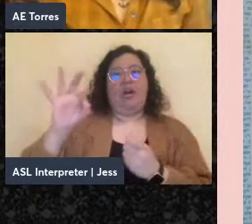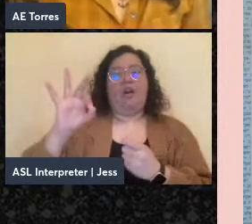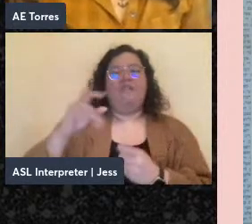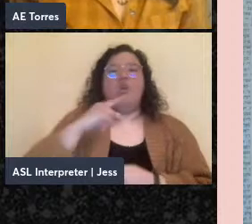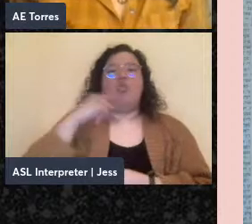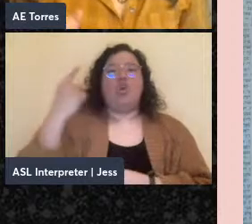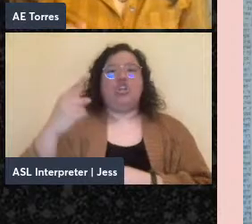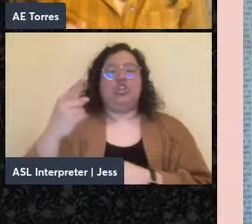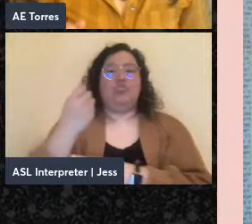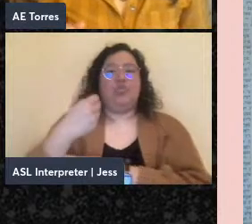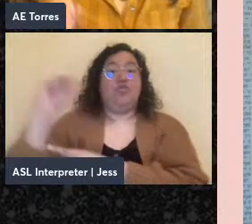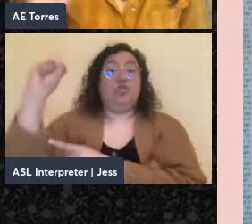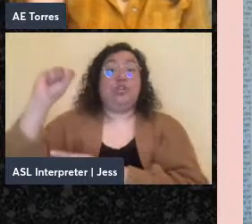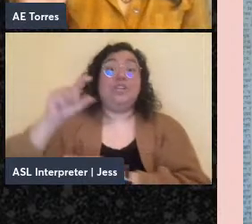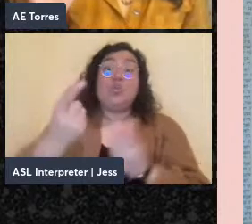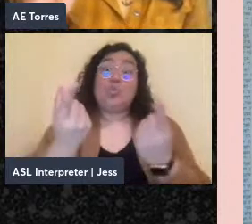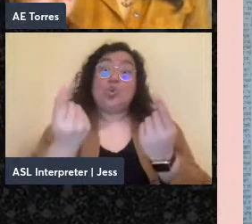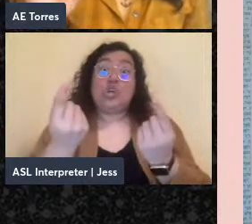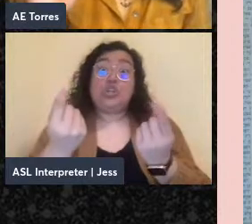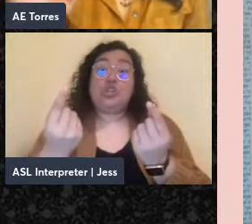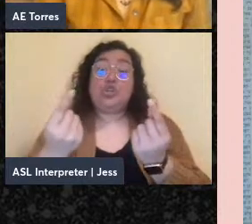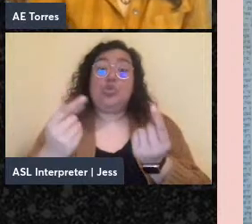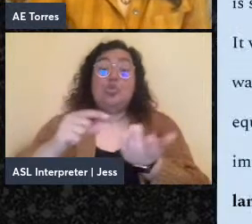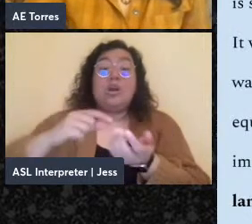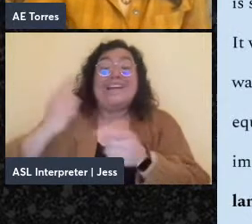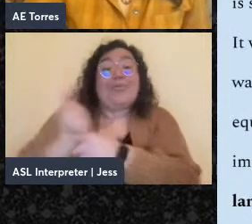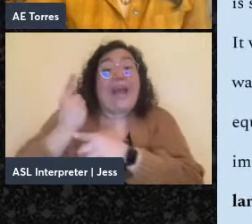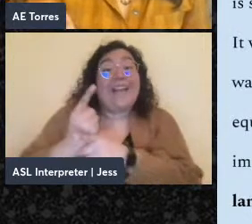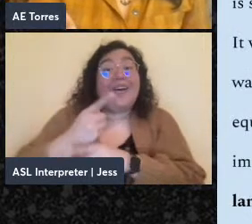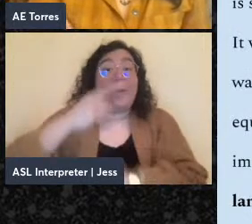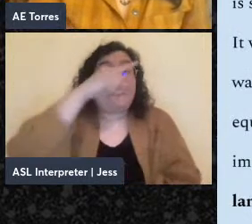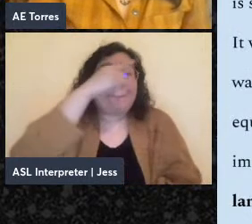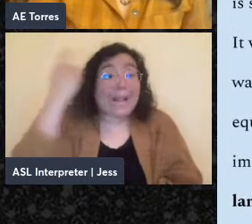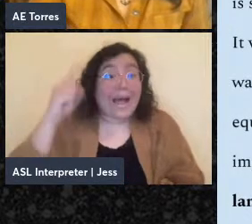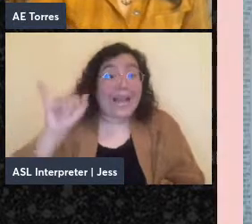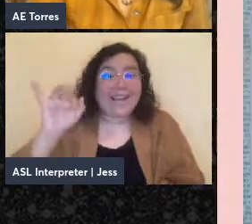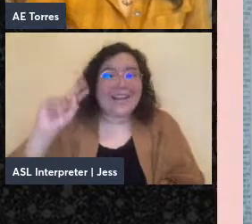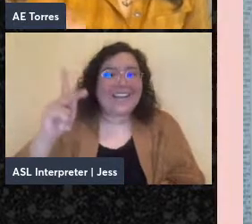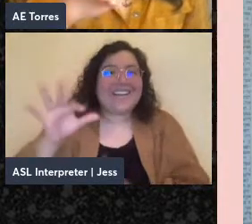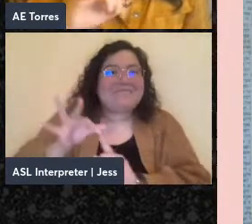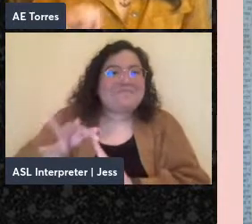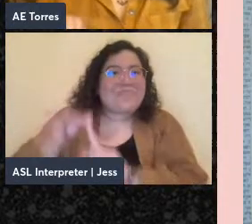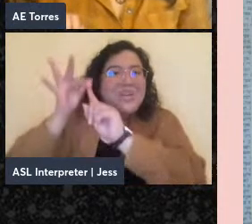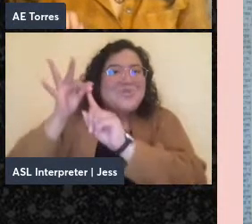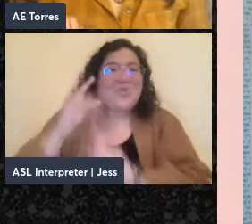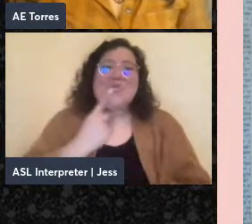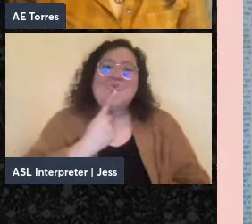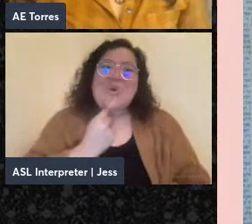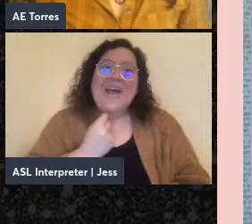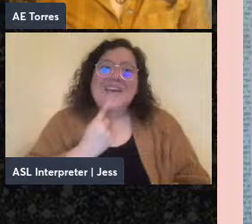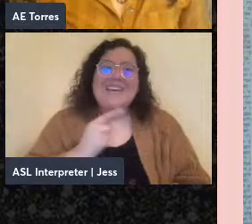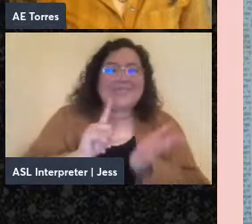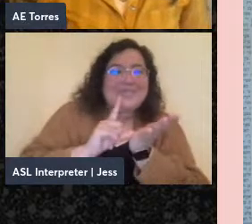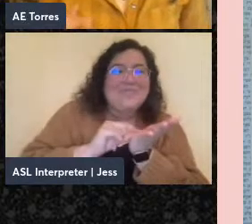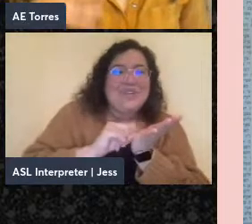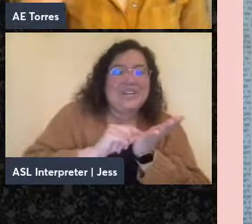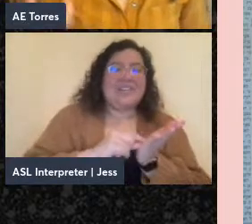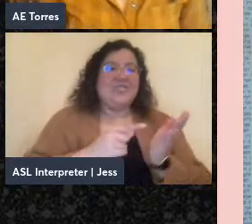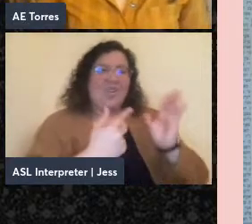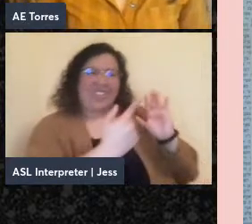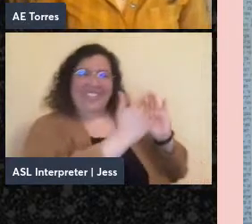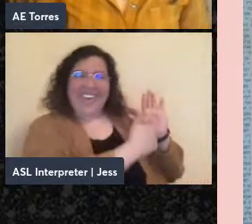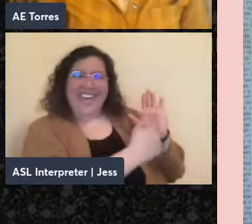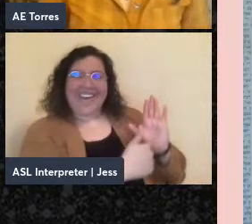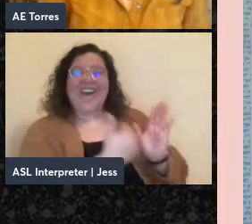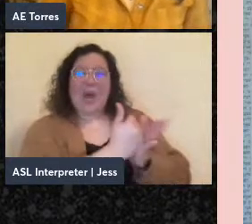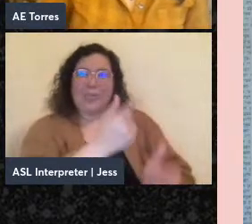newspaper in red ink. So I just wanted to give you a visual sense of the newspapers that were